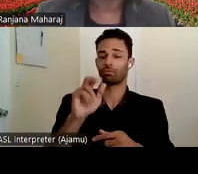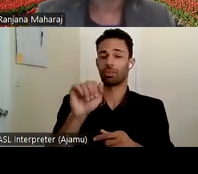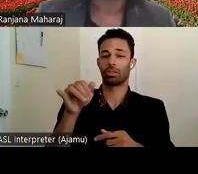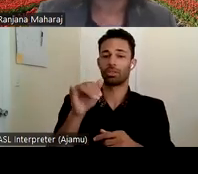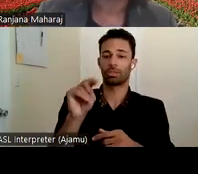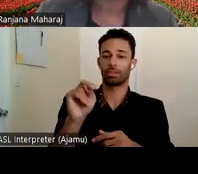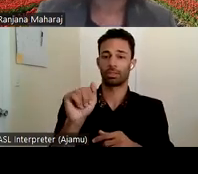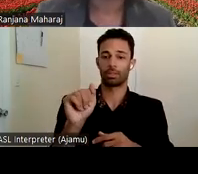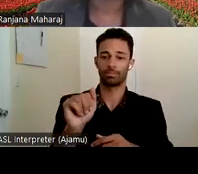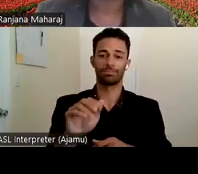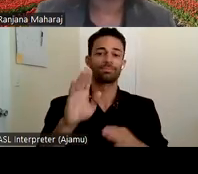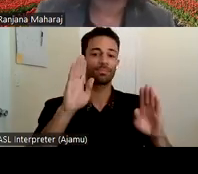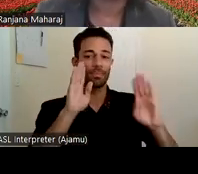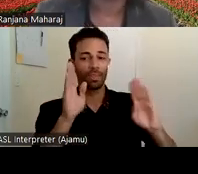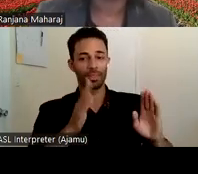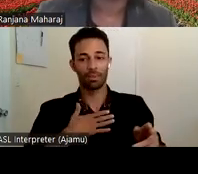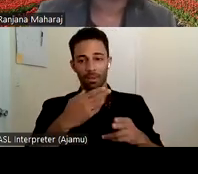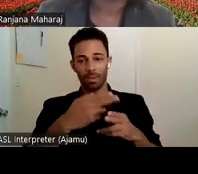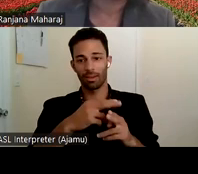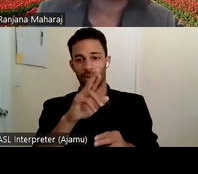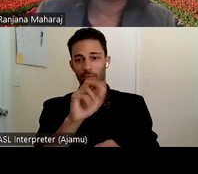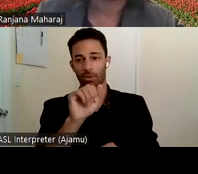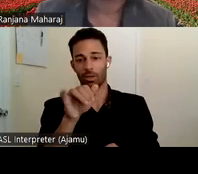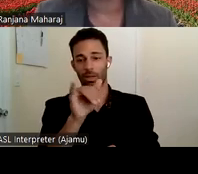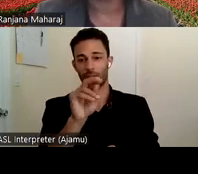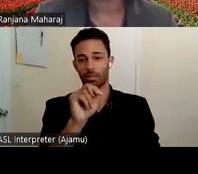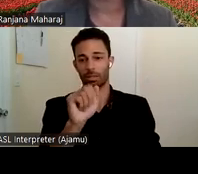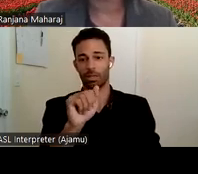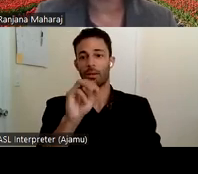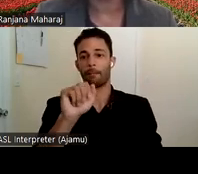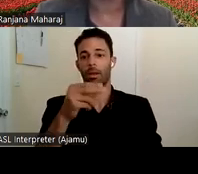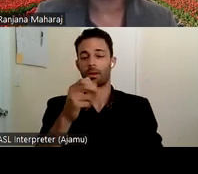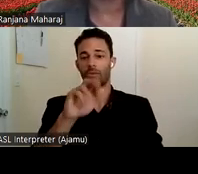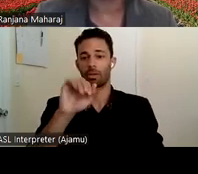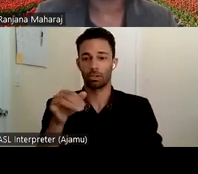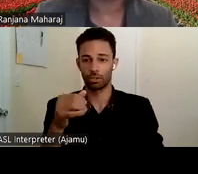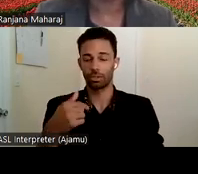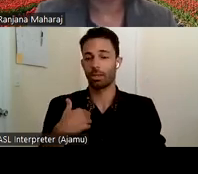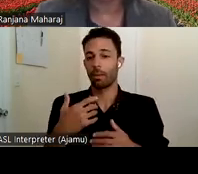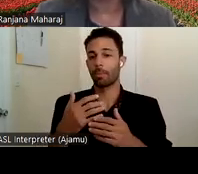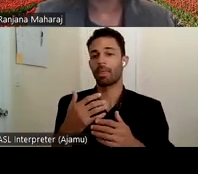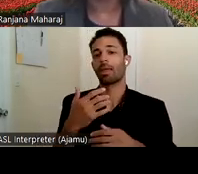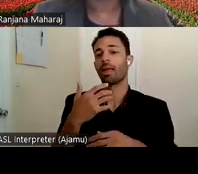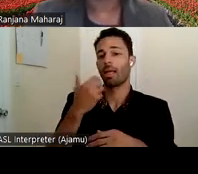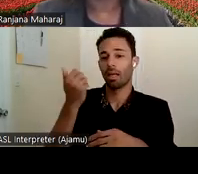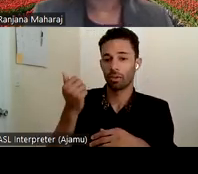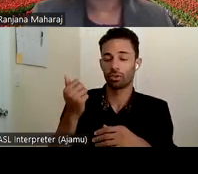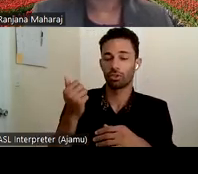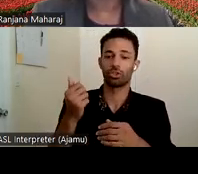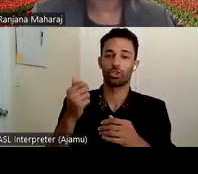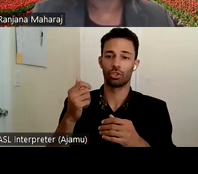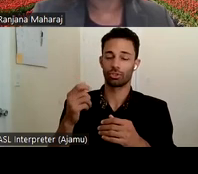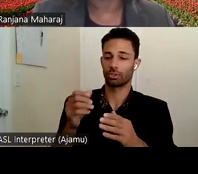Thanks, Carol. Hi, everyone. My name is Rajana Maharaj and I am the Elder Justice Specialist here at CDA. I'll be going over